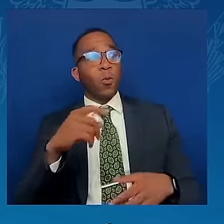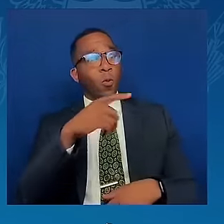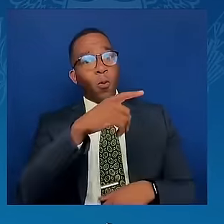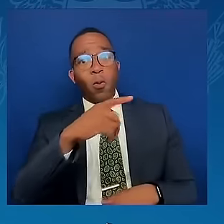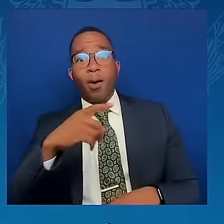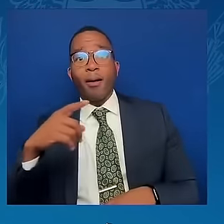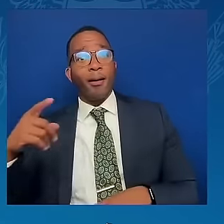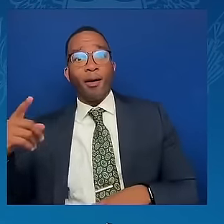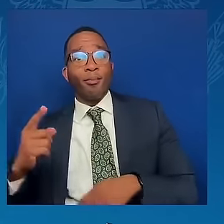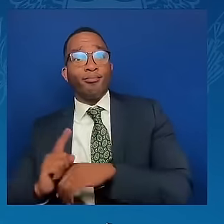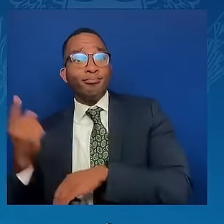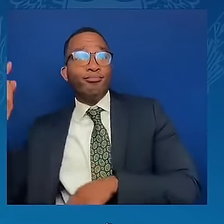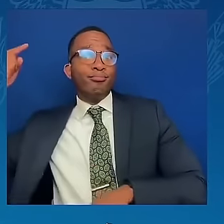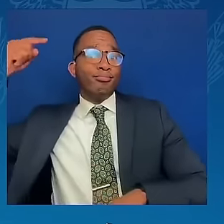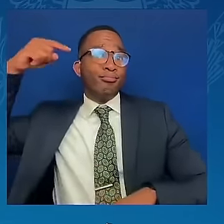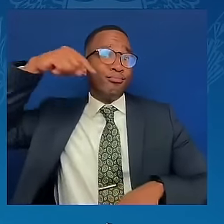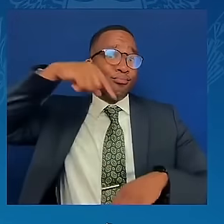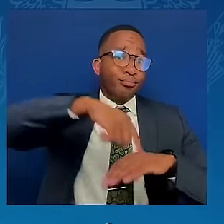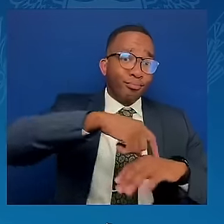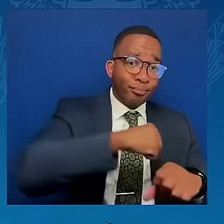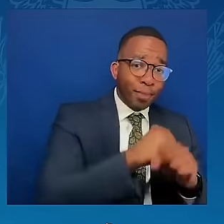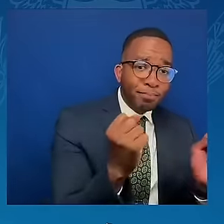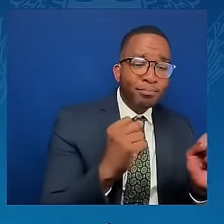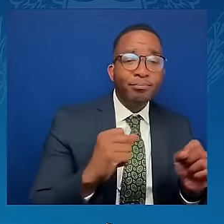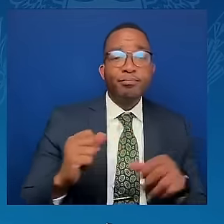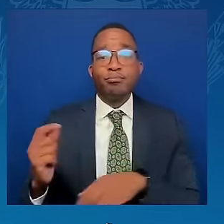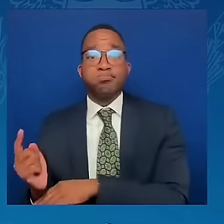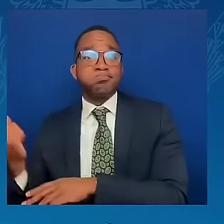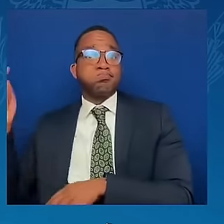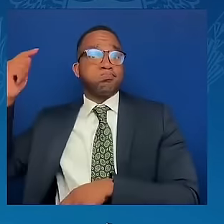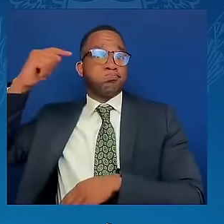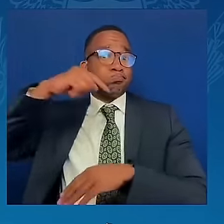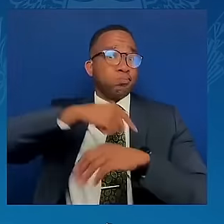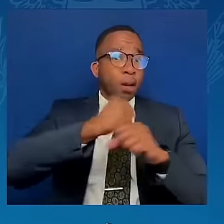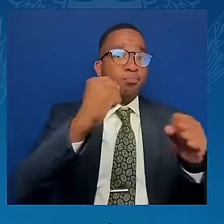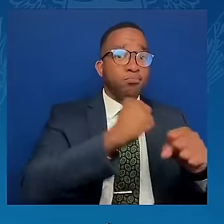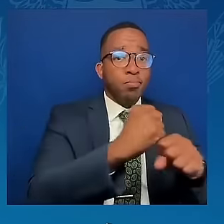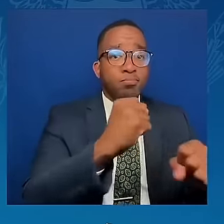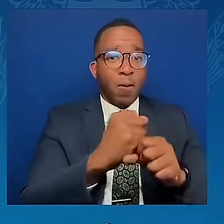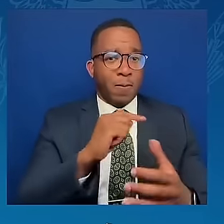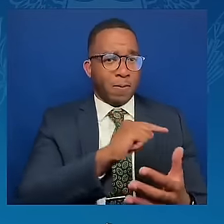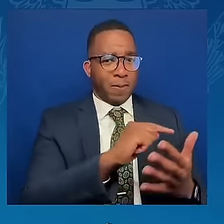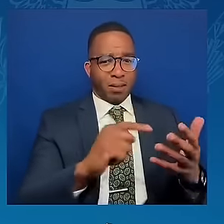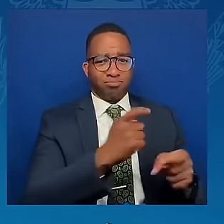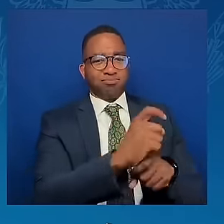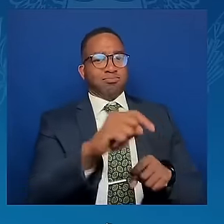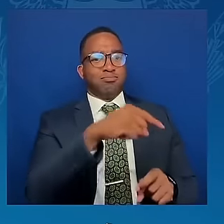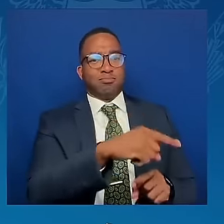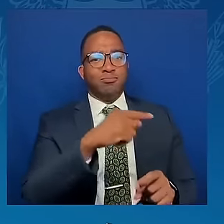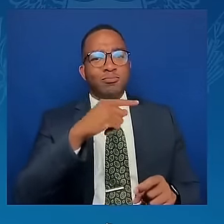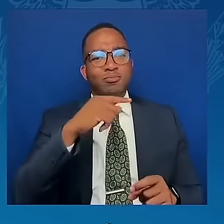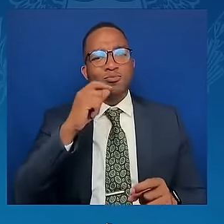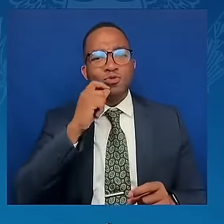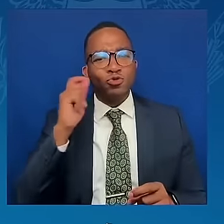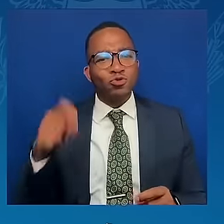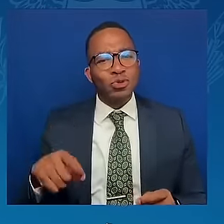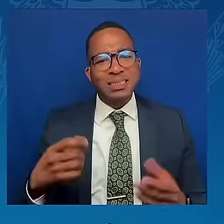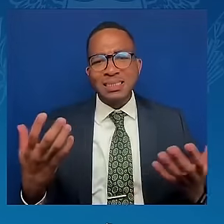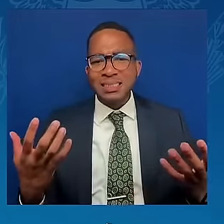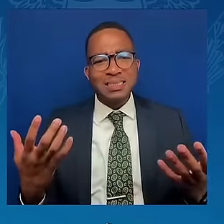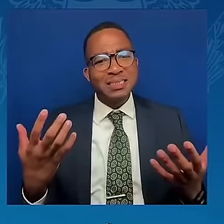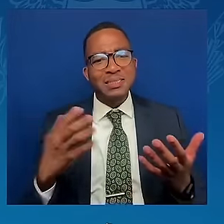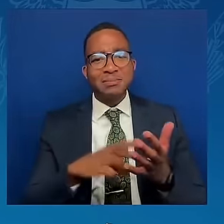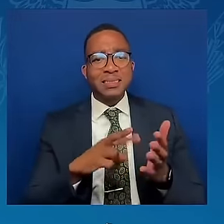from fear. They want their children to be safe, not constantly worrying about the next air